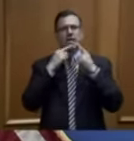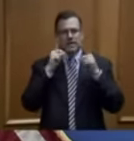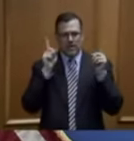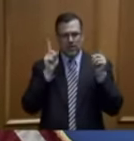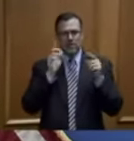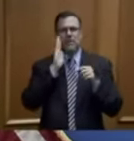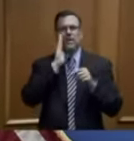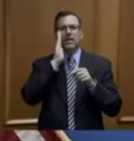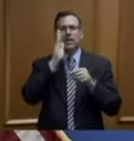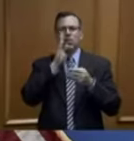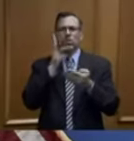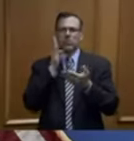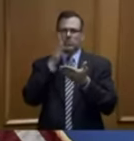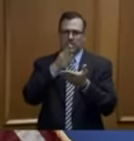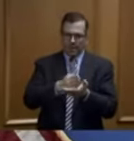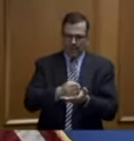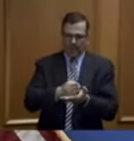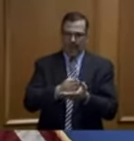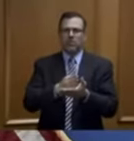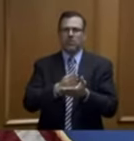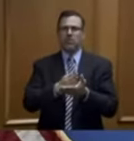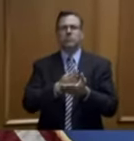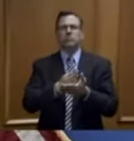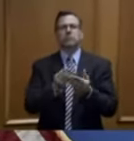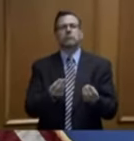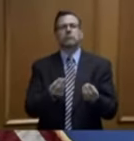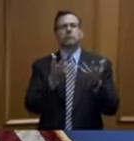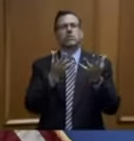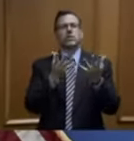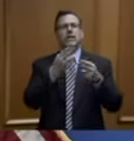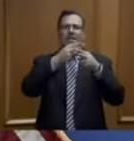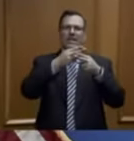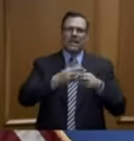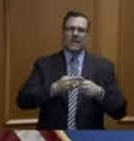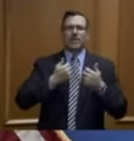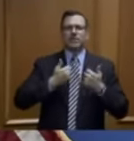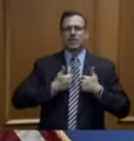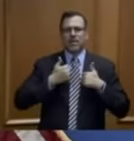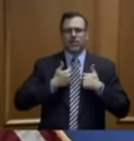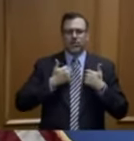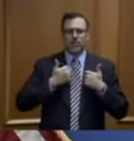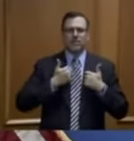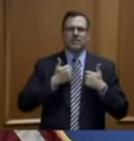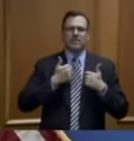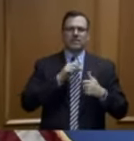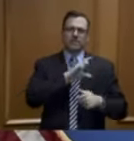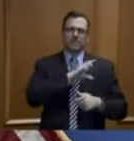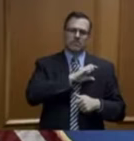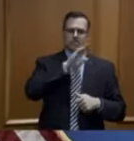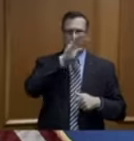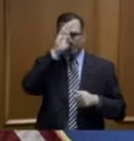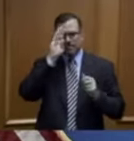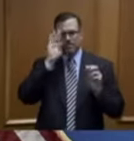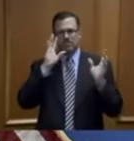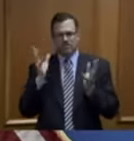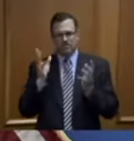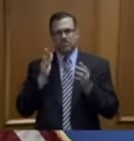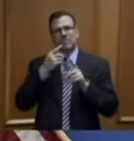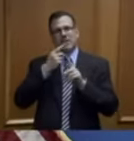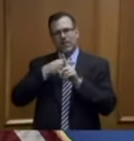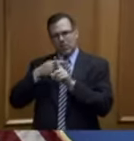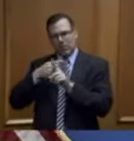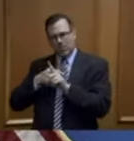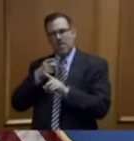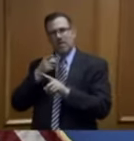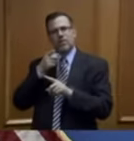sharing of COVID patient names and addresses of first responders at the end of the month. I was curious